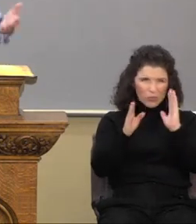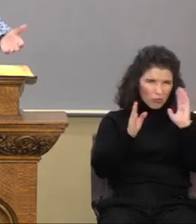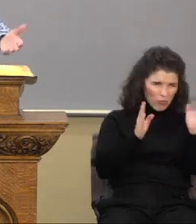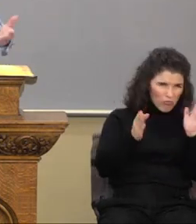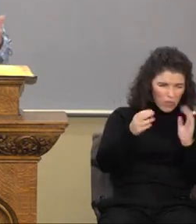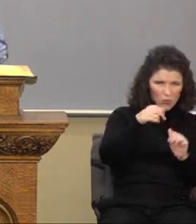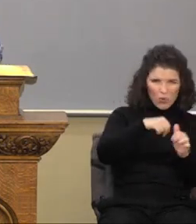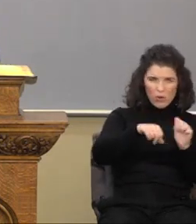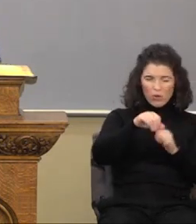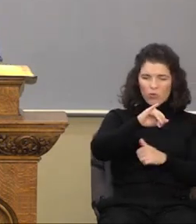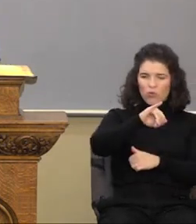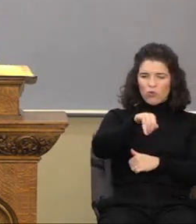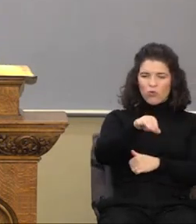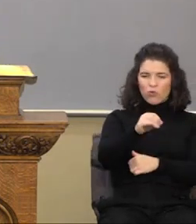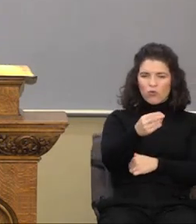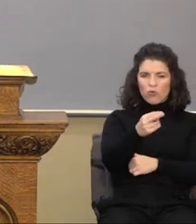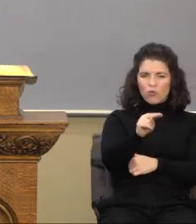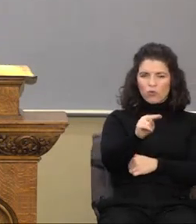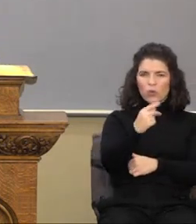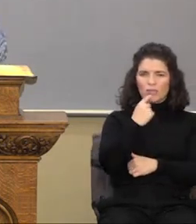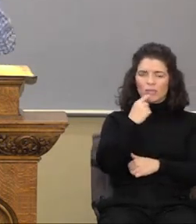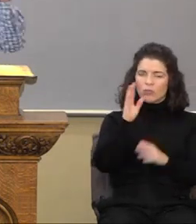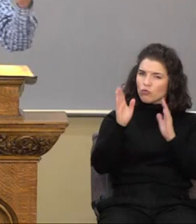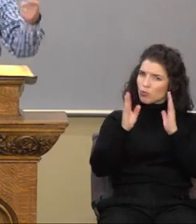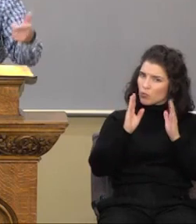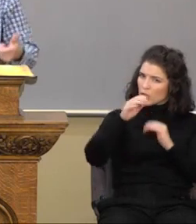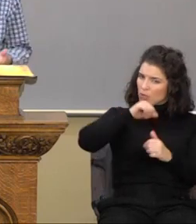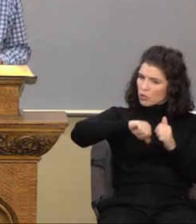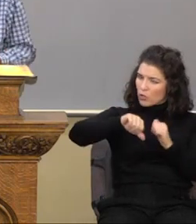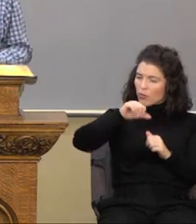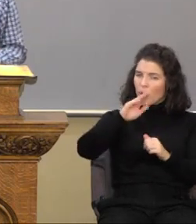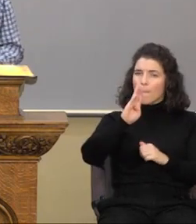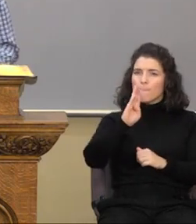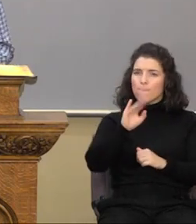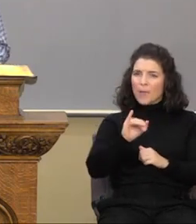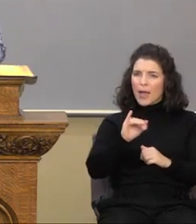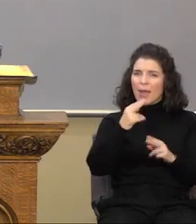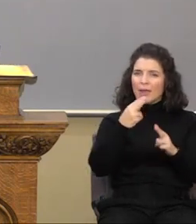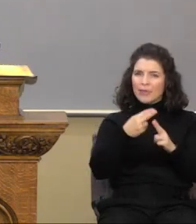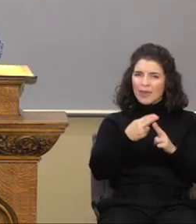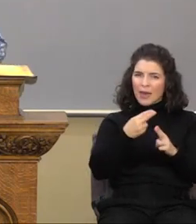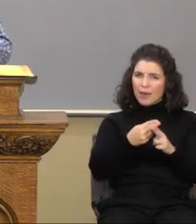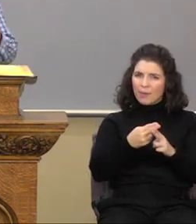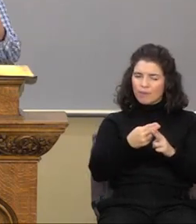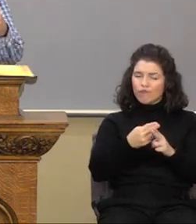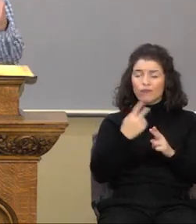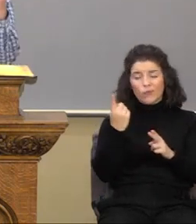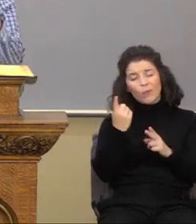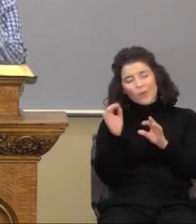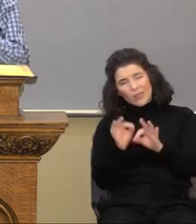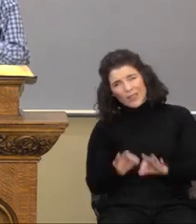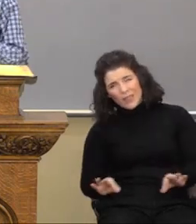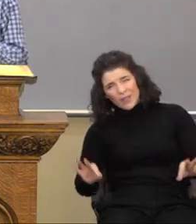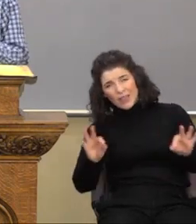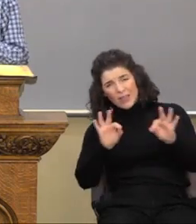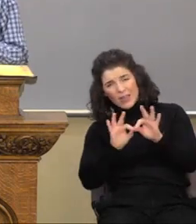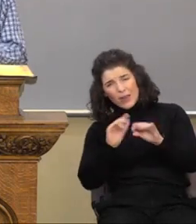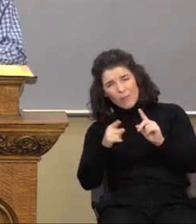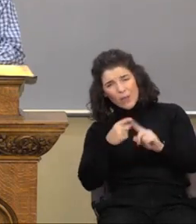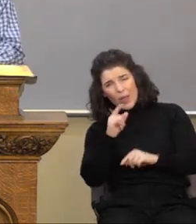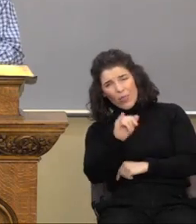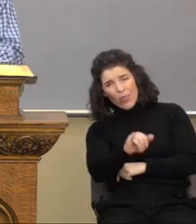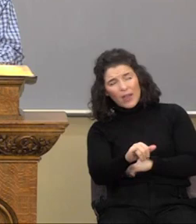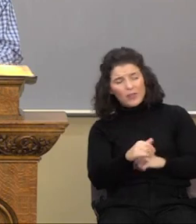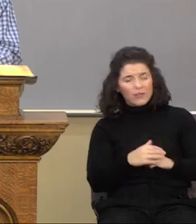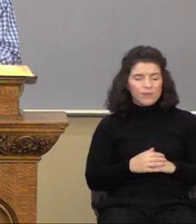John says greet one another by name. So there's something real significant about that. We are now going to pick it up